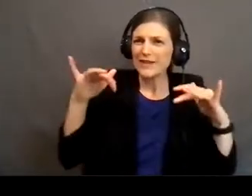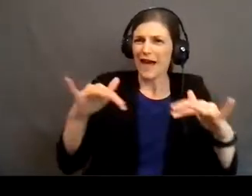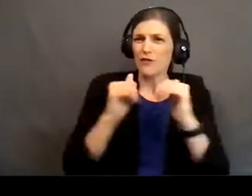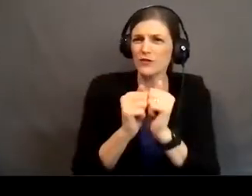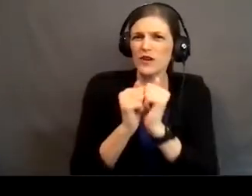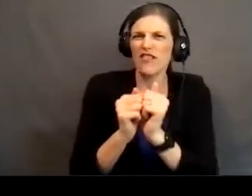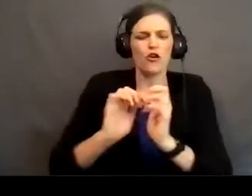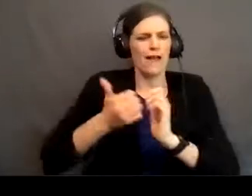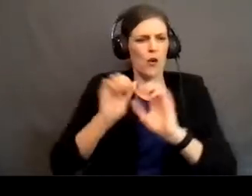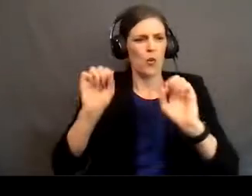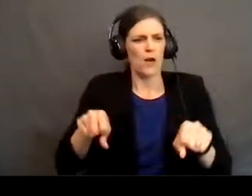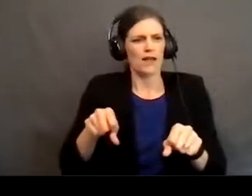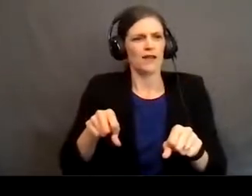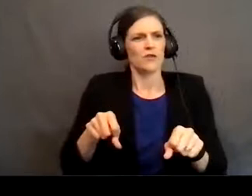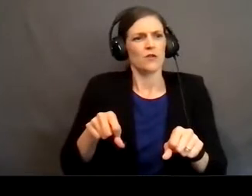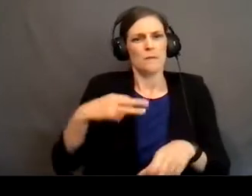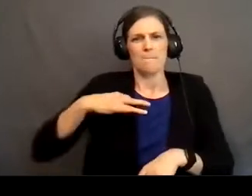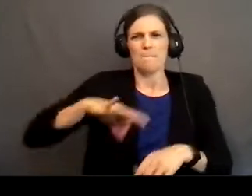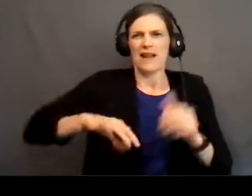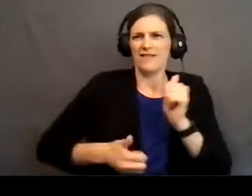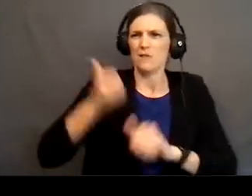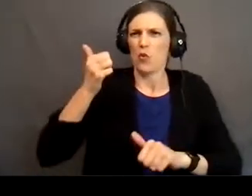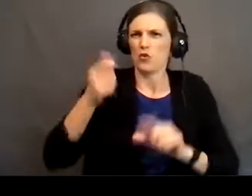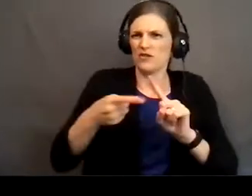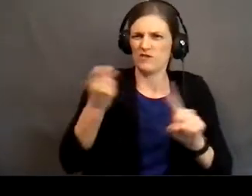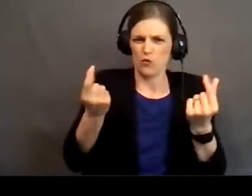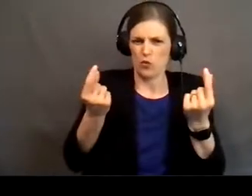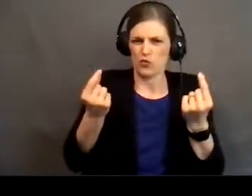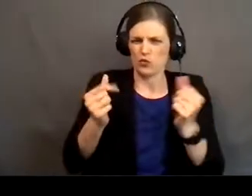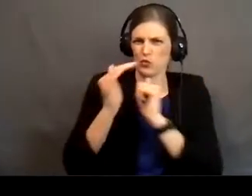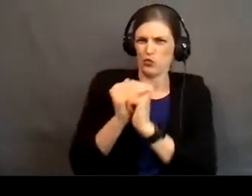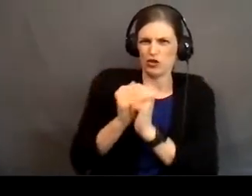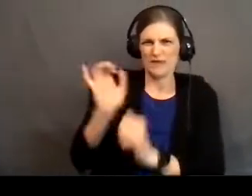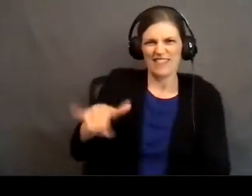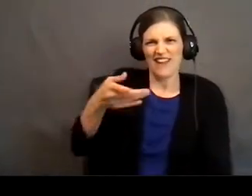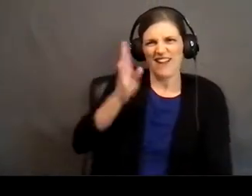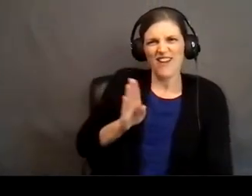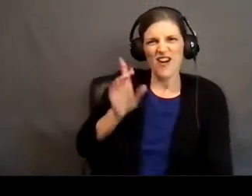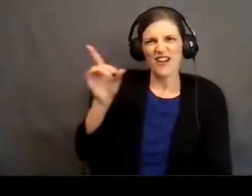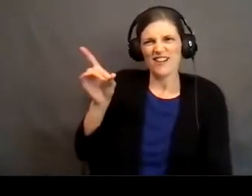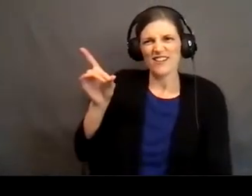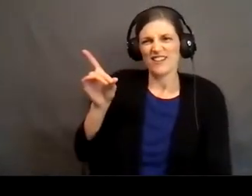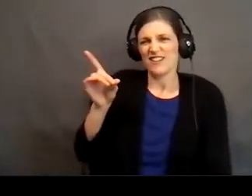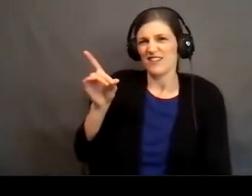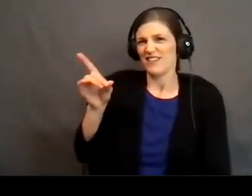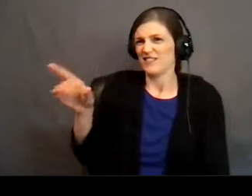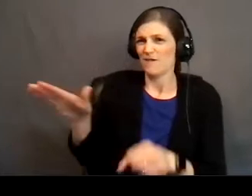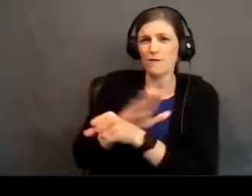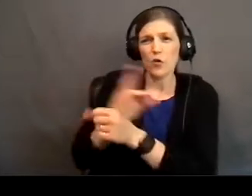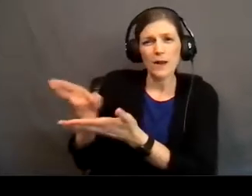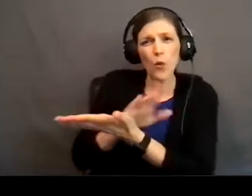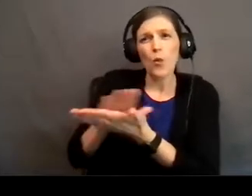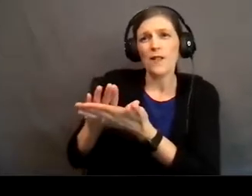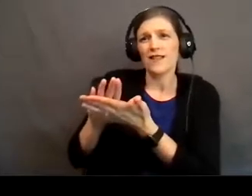make the most of what we're doing, of worshiping this God who is altogether holy and who